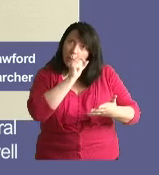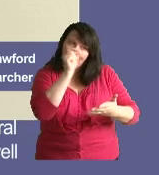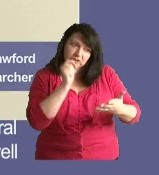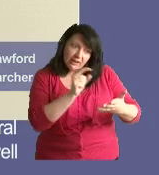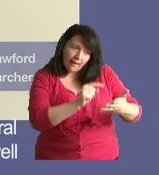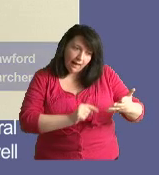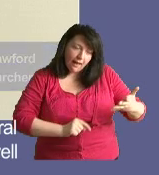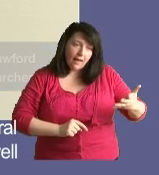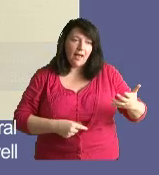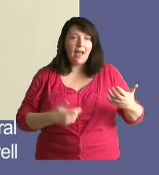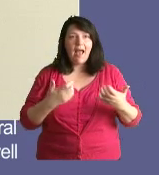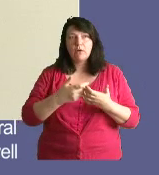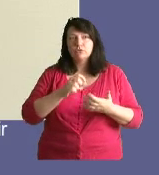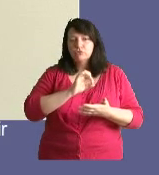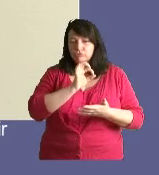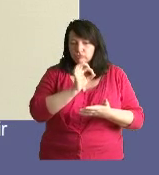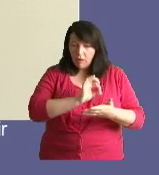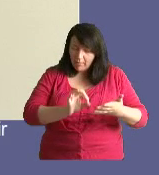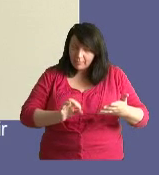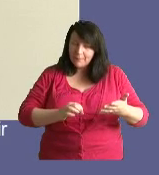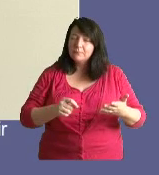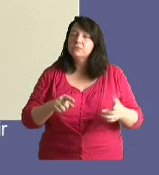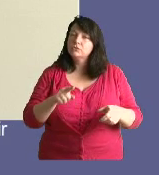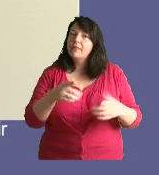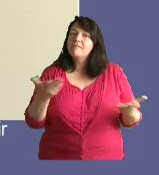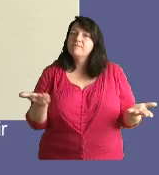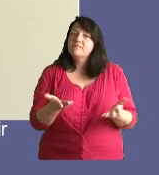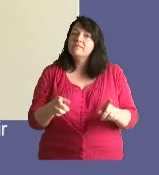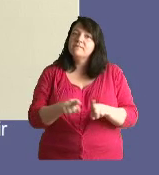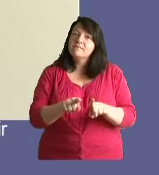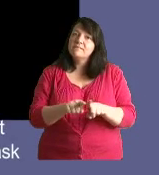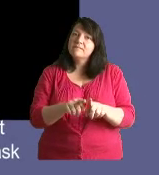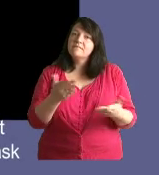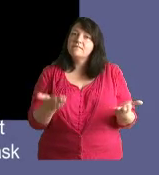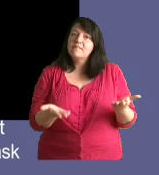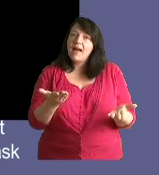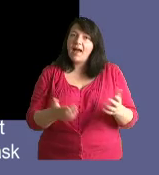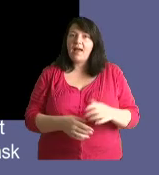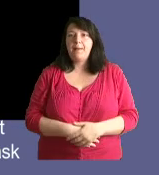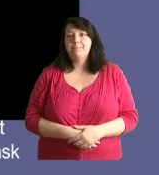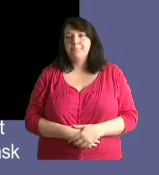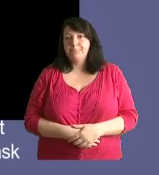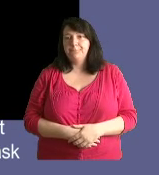a questionnaire as well, you know? Like, but how to write them to the fair.